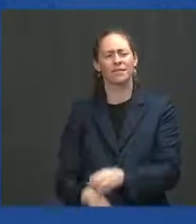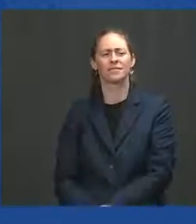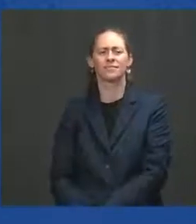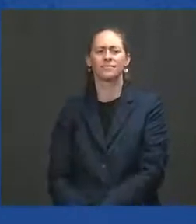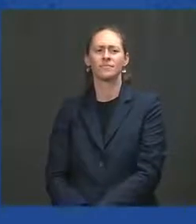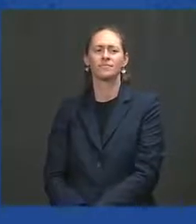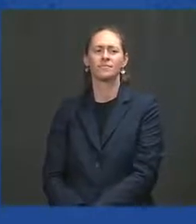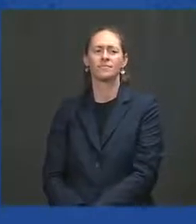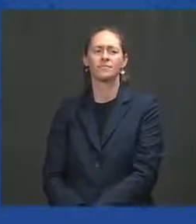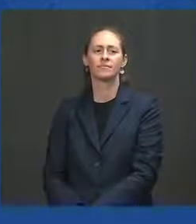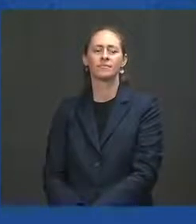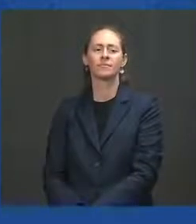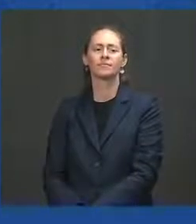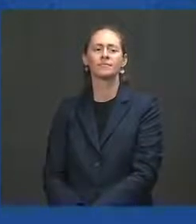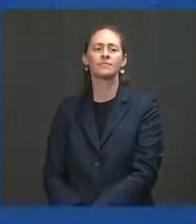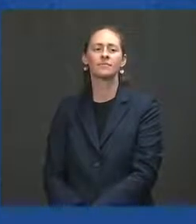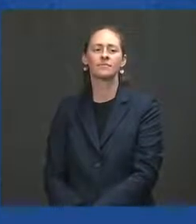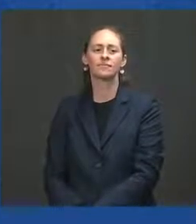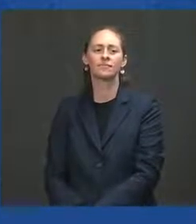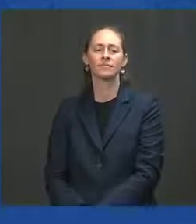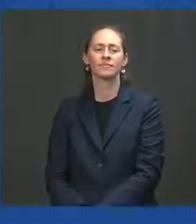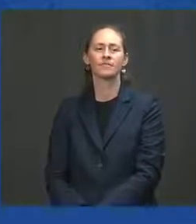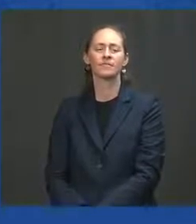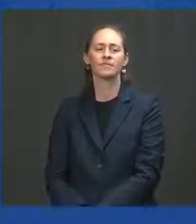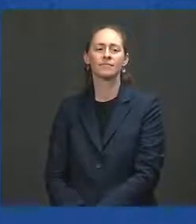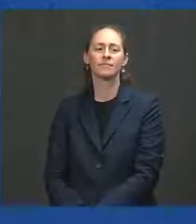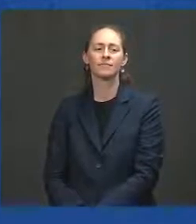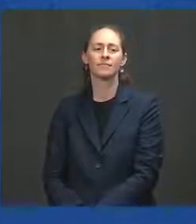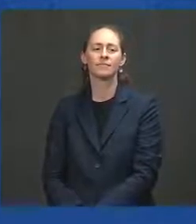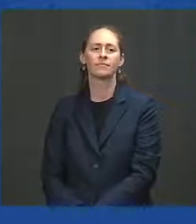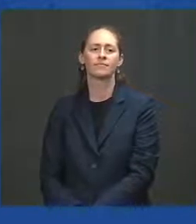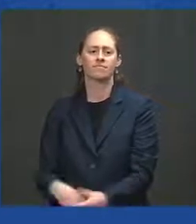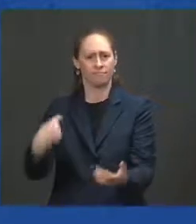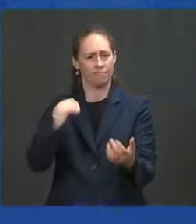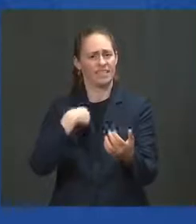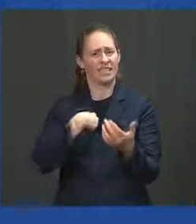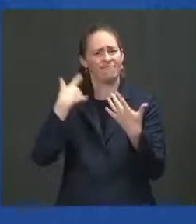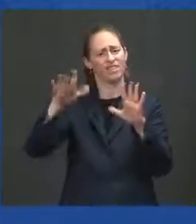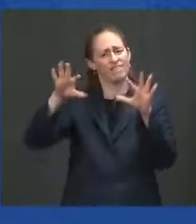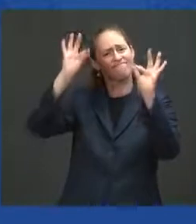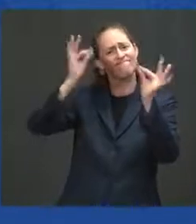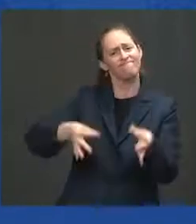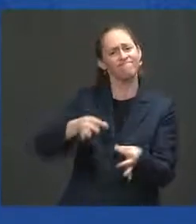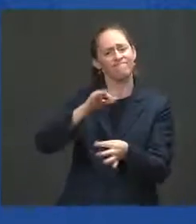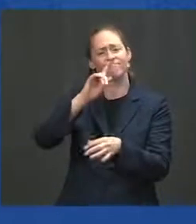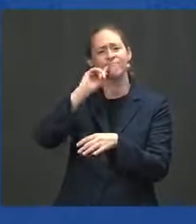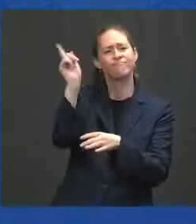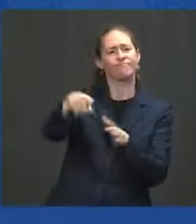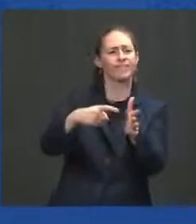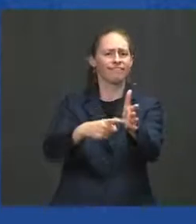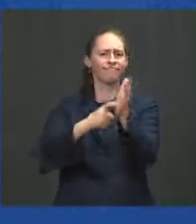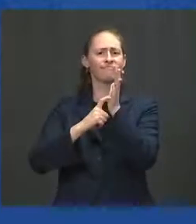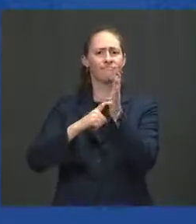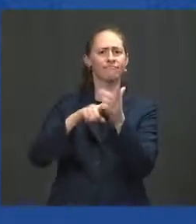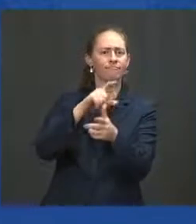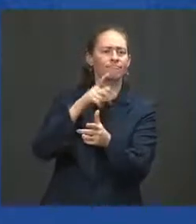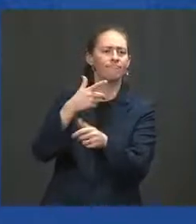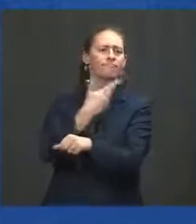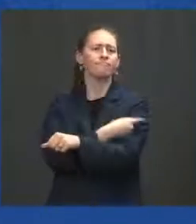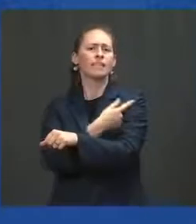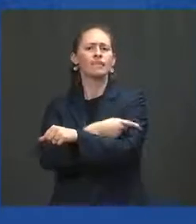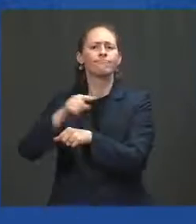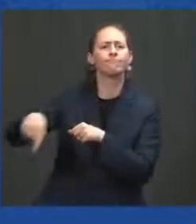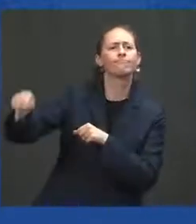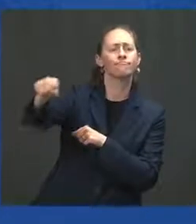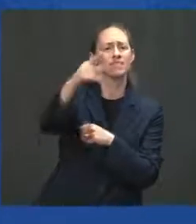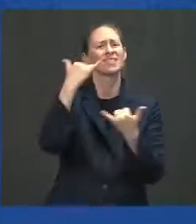vaccination requirements that will reach millions of Americans. Today, I'm calling on more country, more companies, I should say,